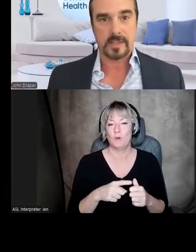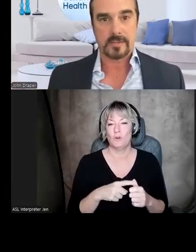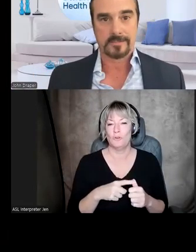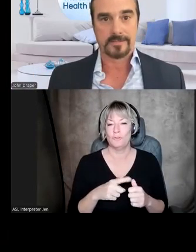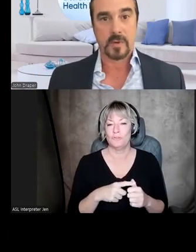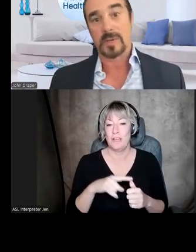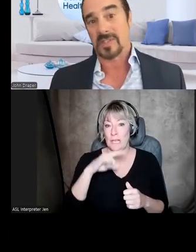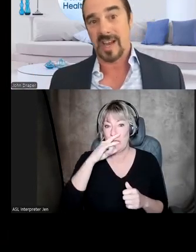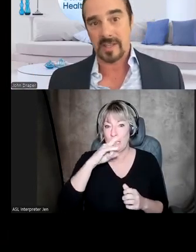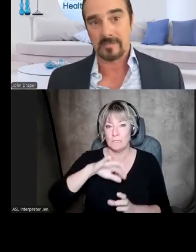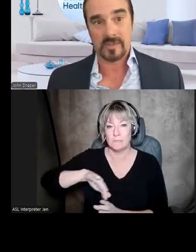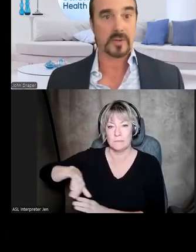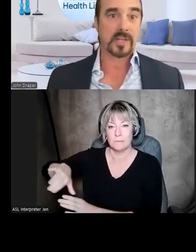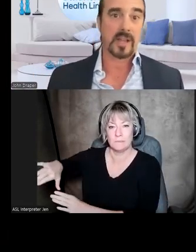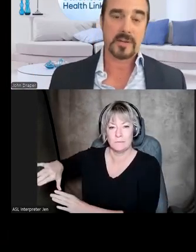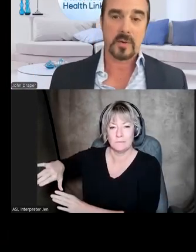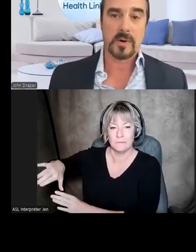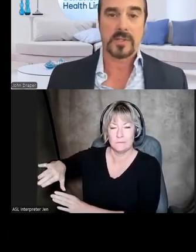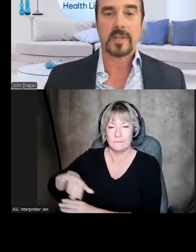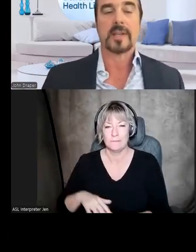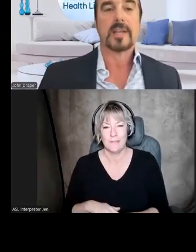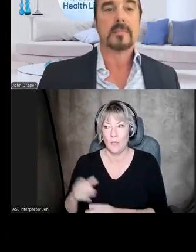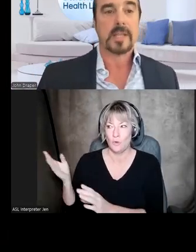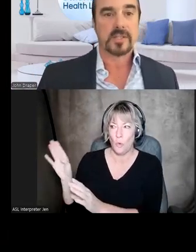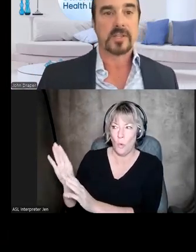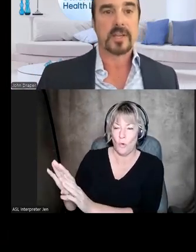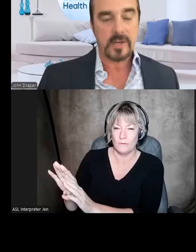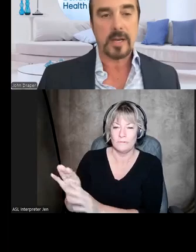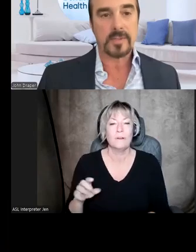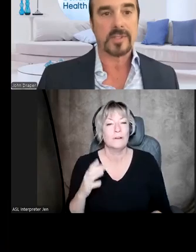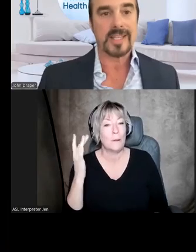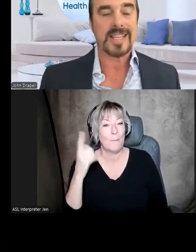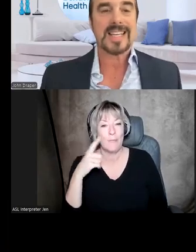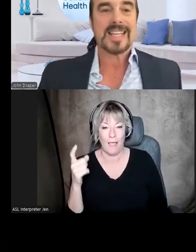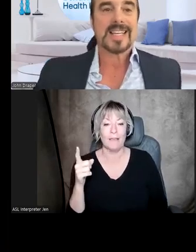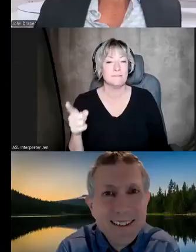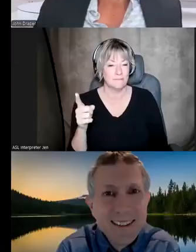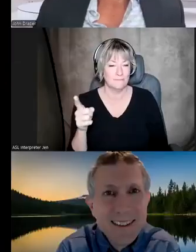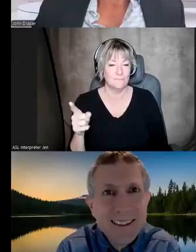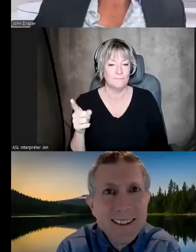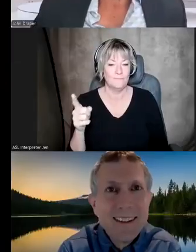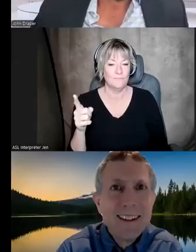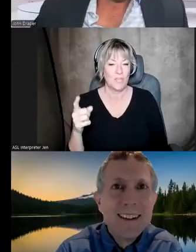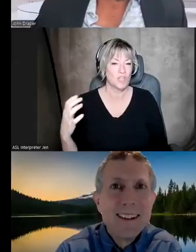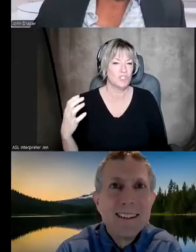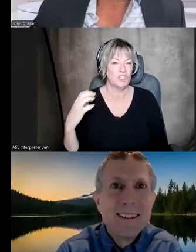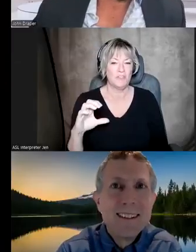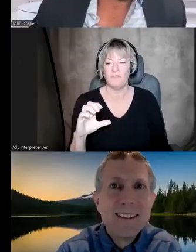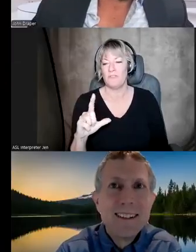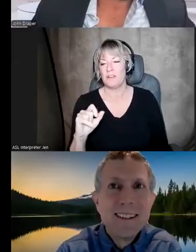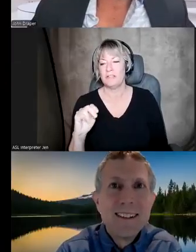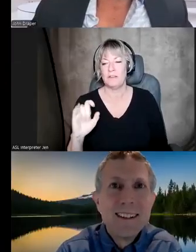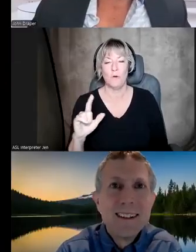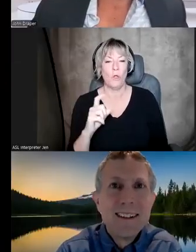up the kids or just hide them, certainly lock your doors because here comes the chief clinical officer